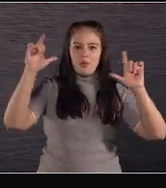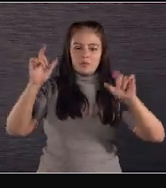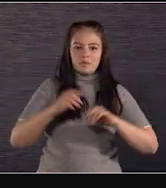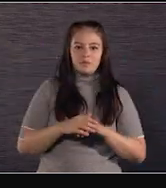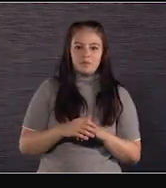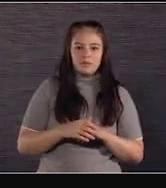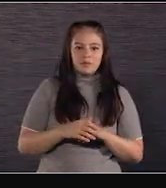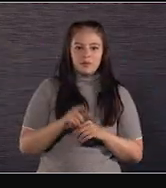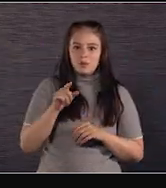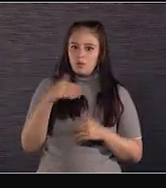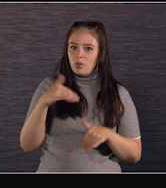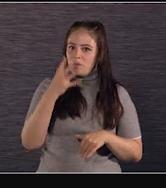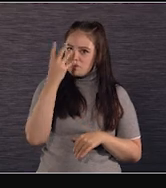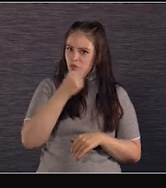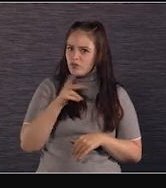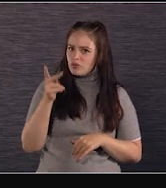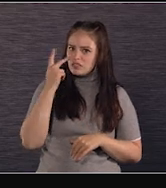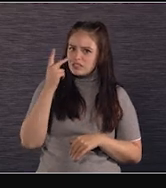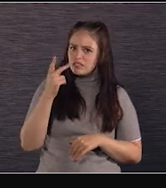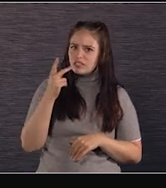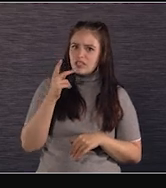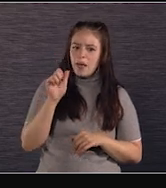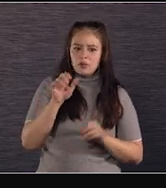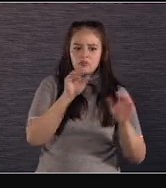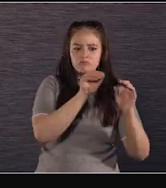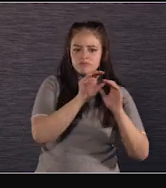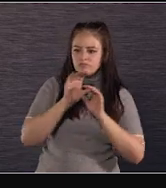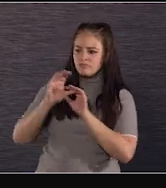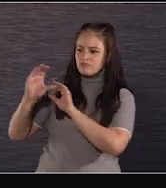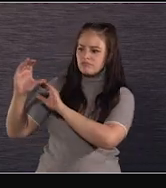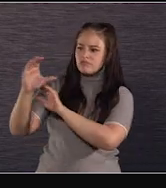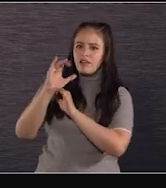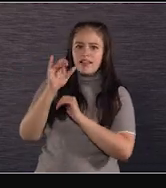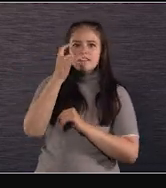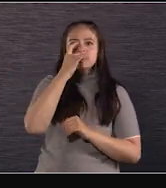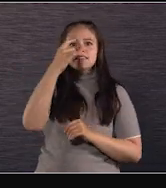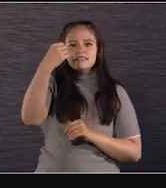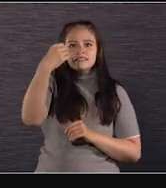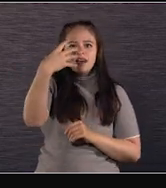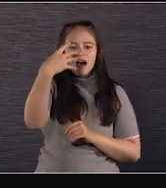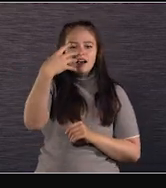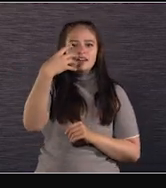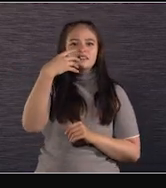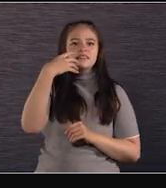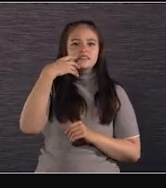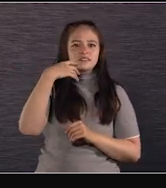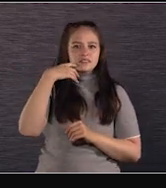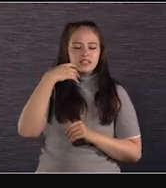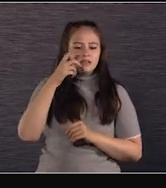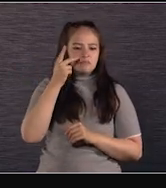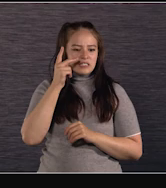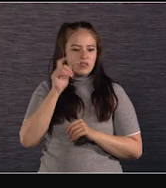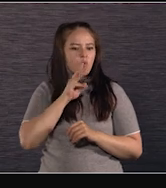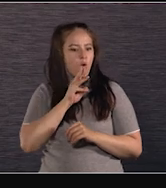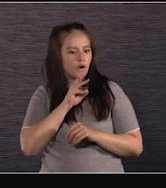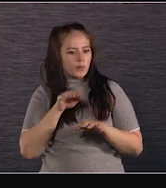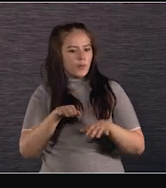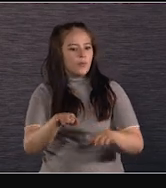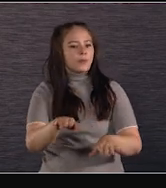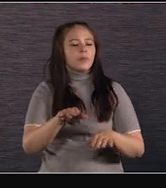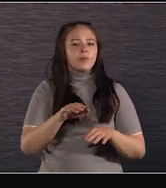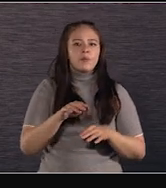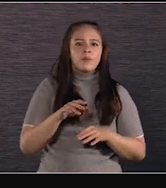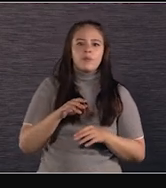through, absolutely blazing off the water, you know, kicking off the water like crazy. But also with some deep shadows in the foreground, because it hadn't, you know,